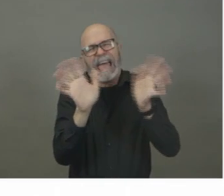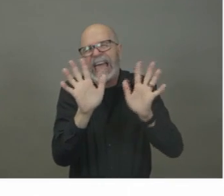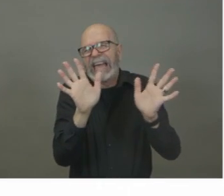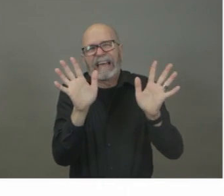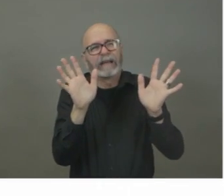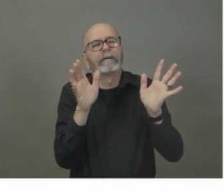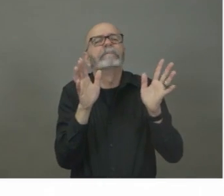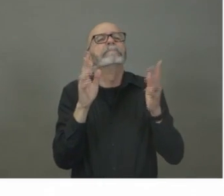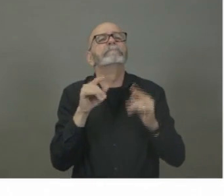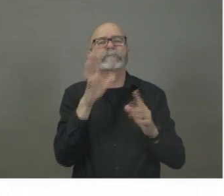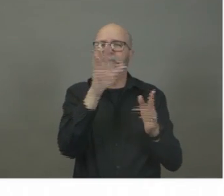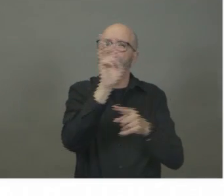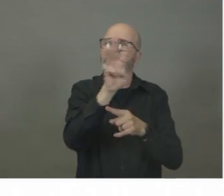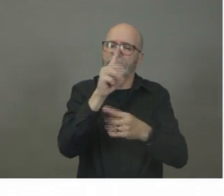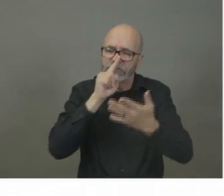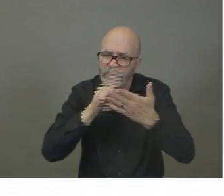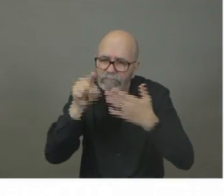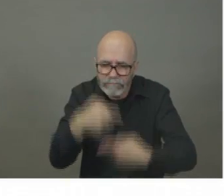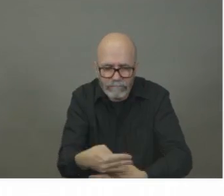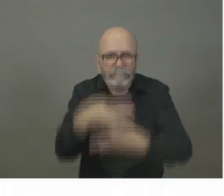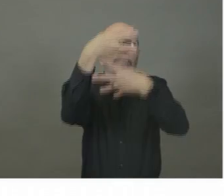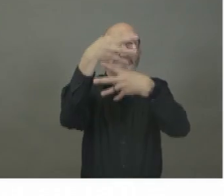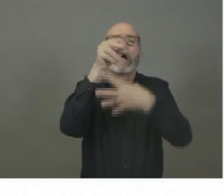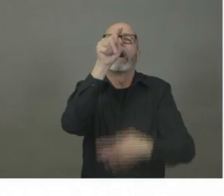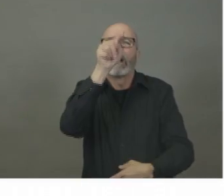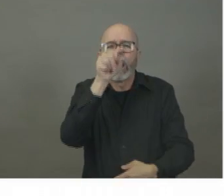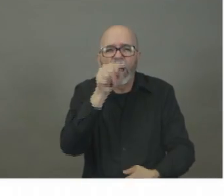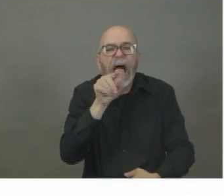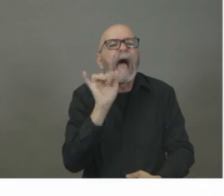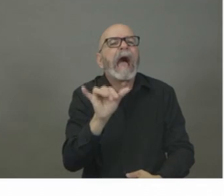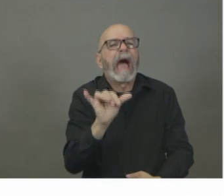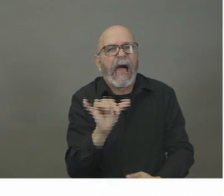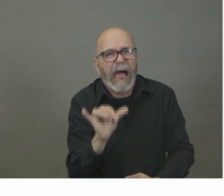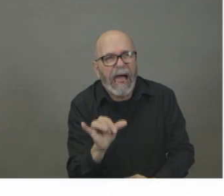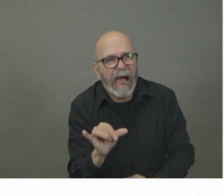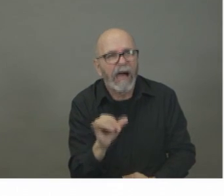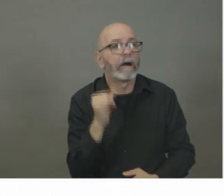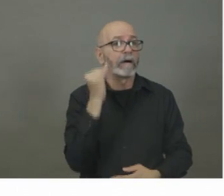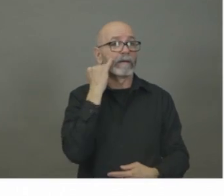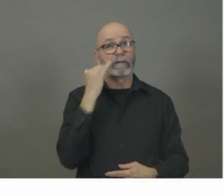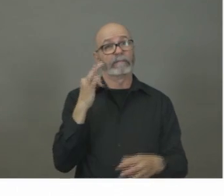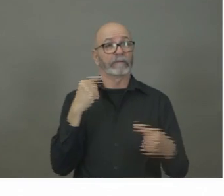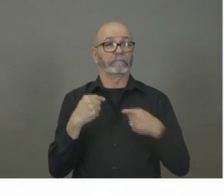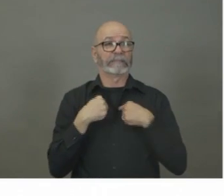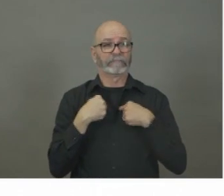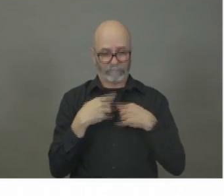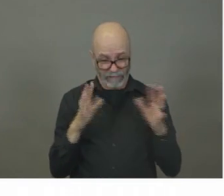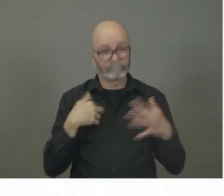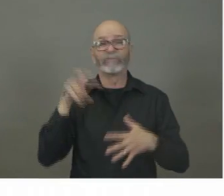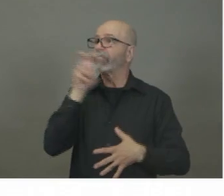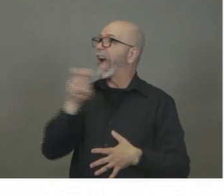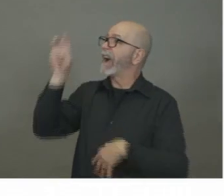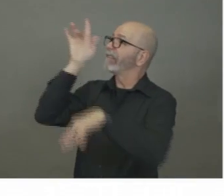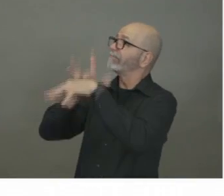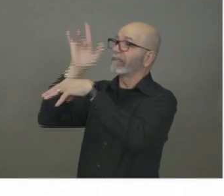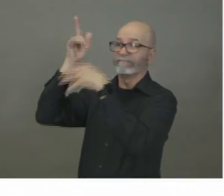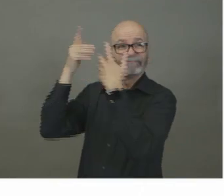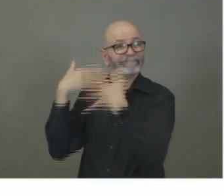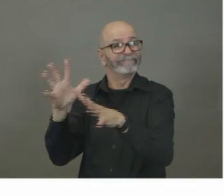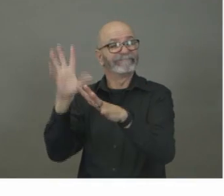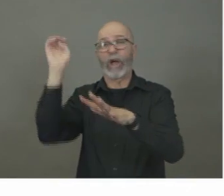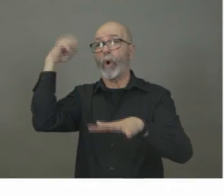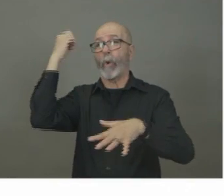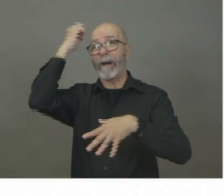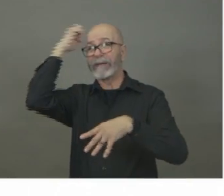unless you have traveled outside of the country and have developed fever or new cough.